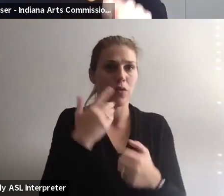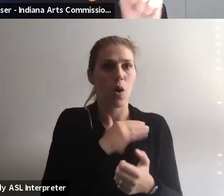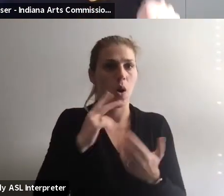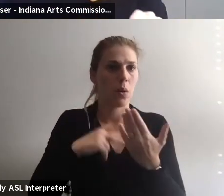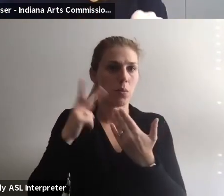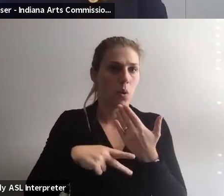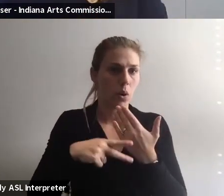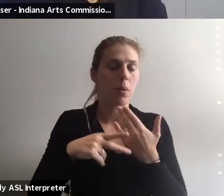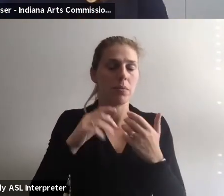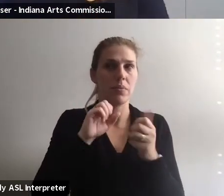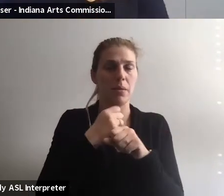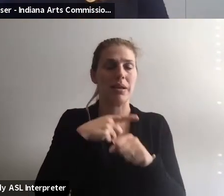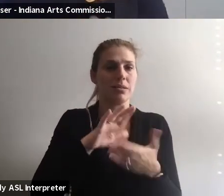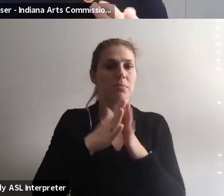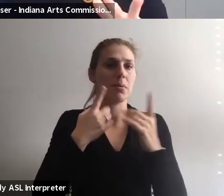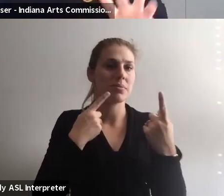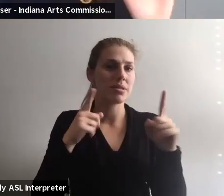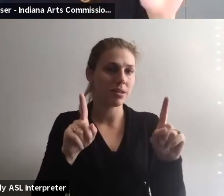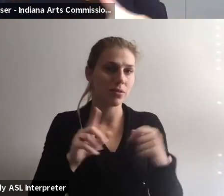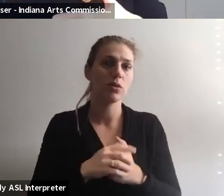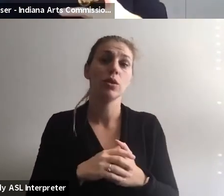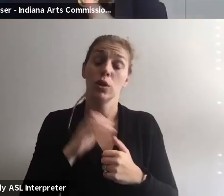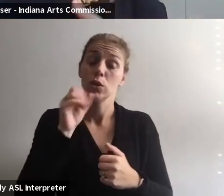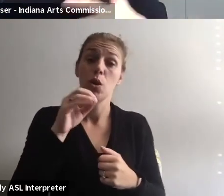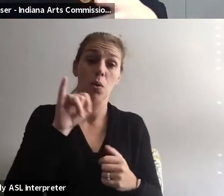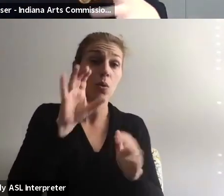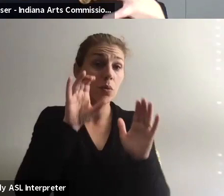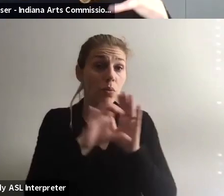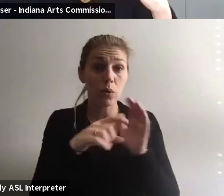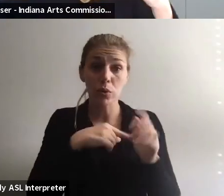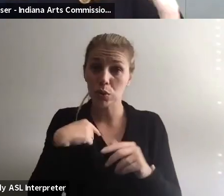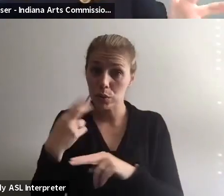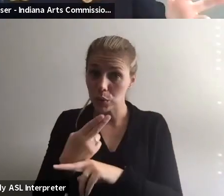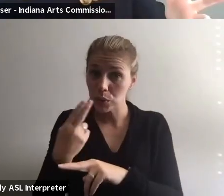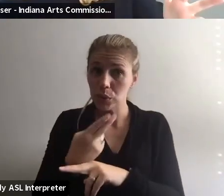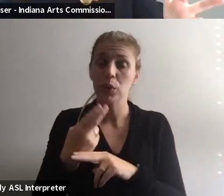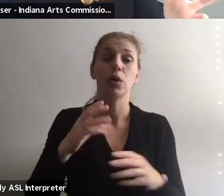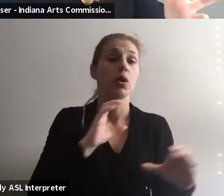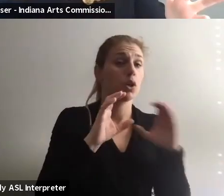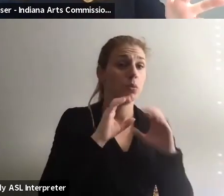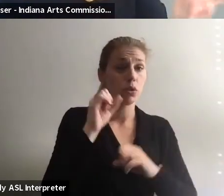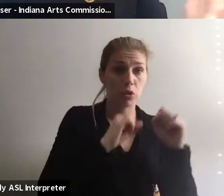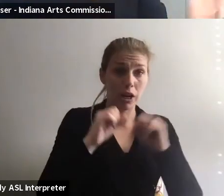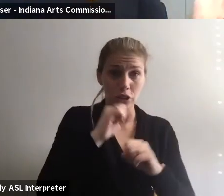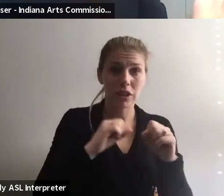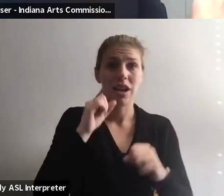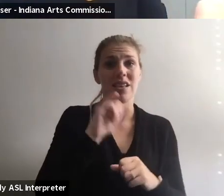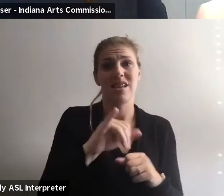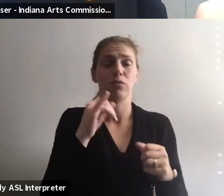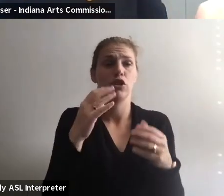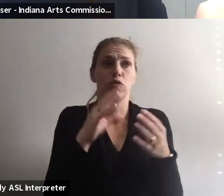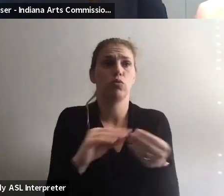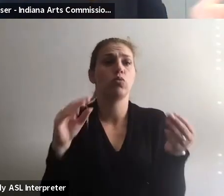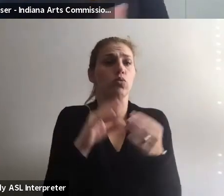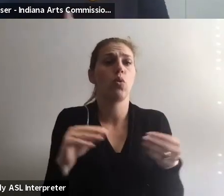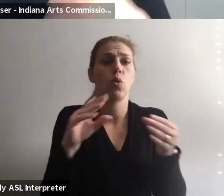contributes to its success. So, you know, the photos we used, uh, the communication strategy was just to tell stories of people